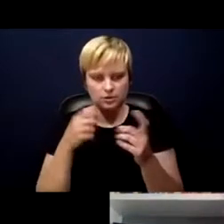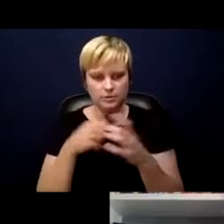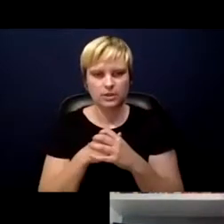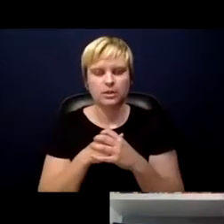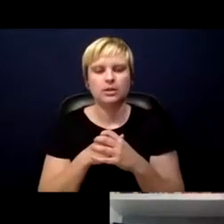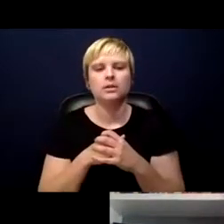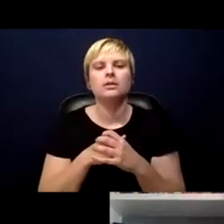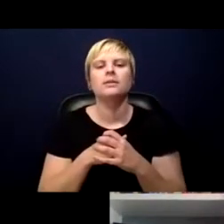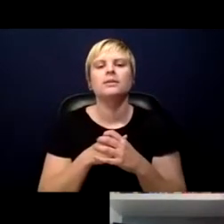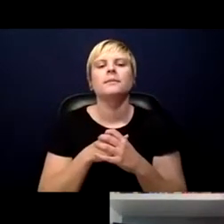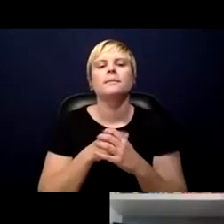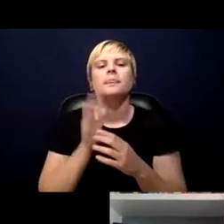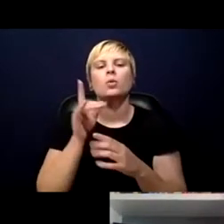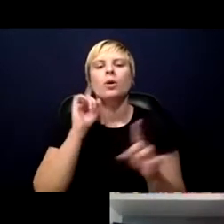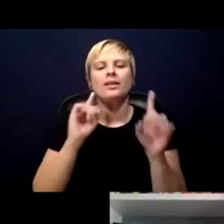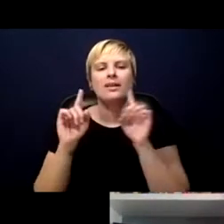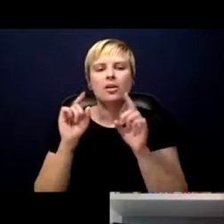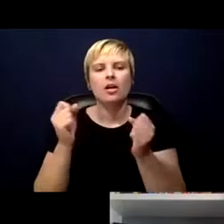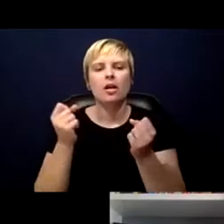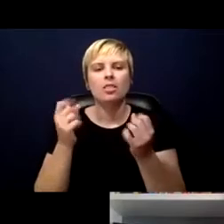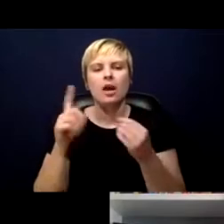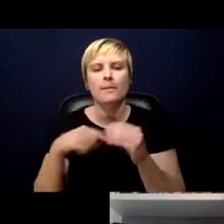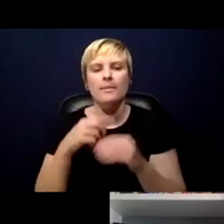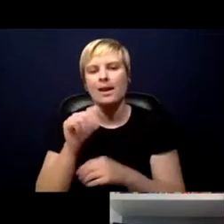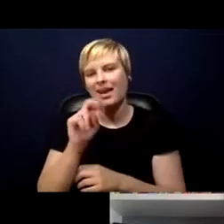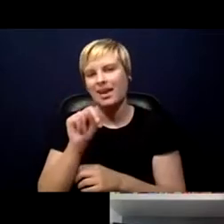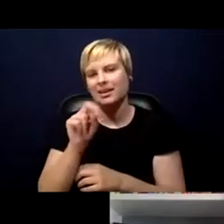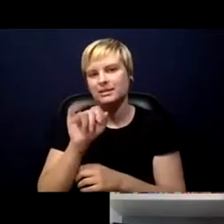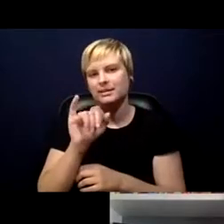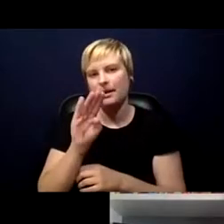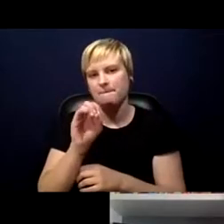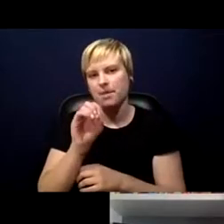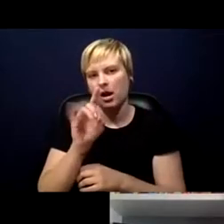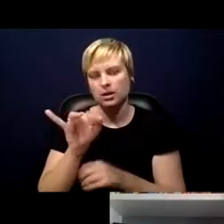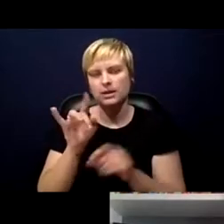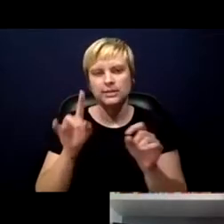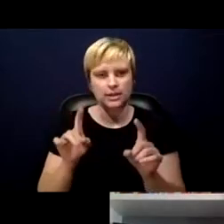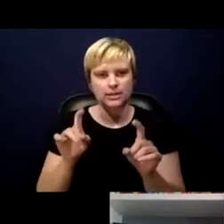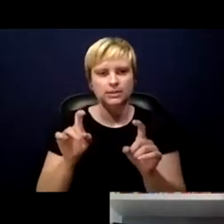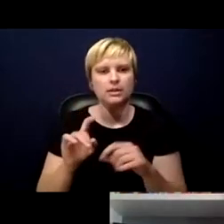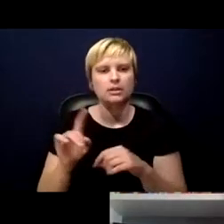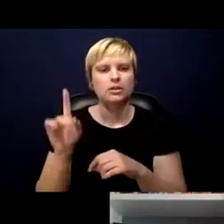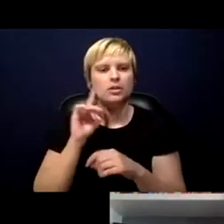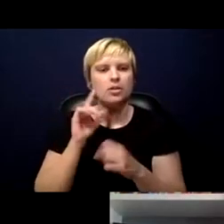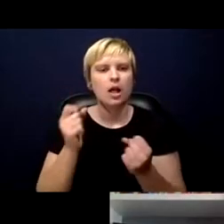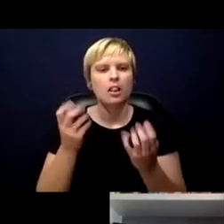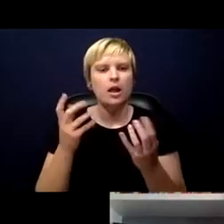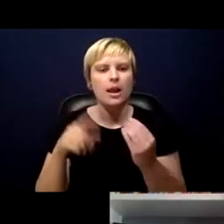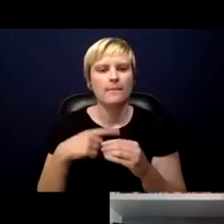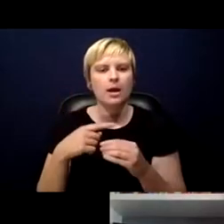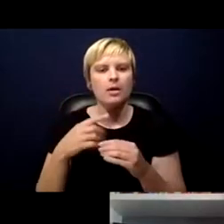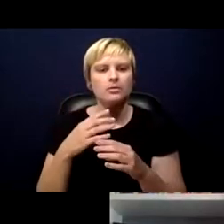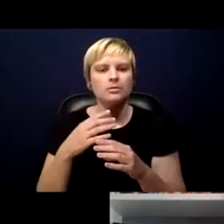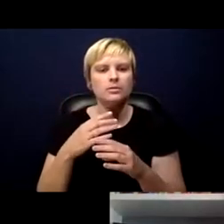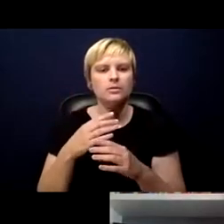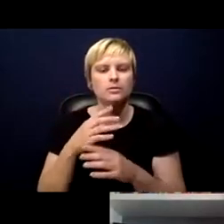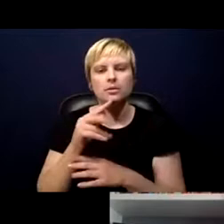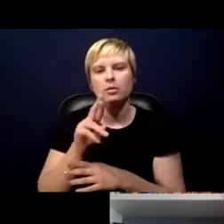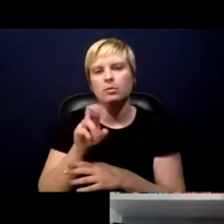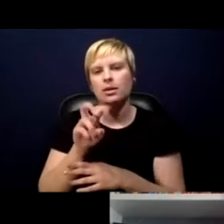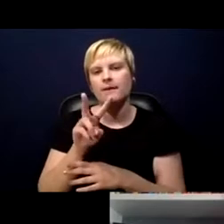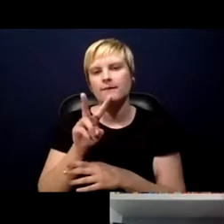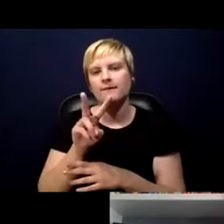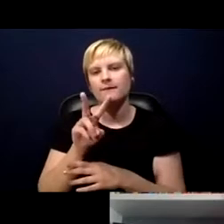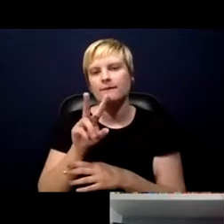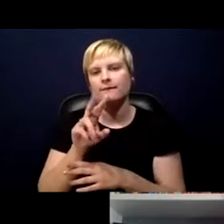hear a lot about antibiotic testing. You hear a lot about serial prevalence of the disease. There